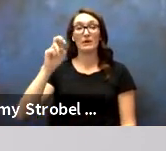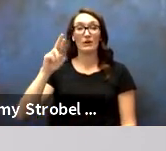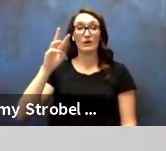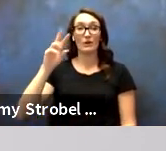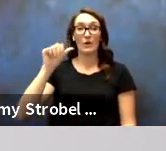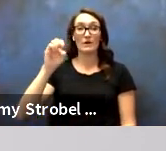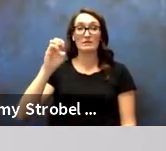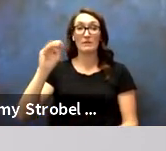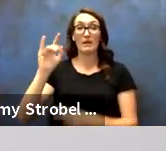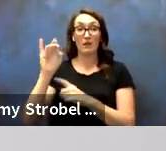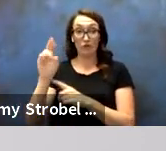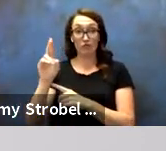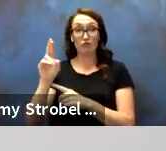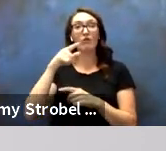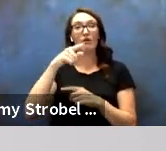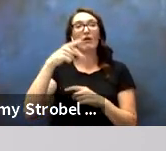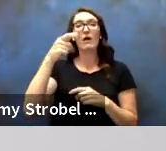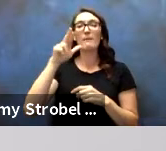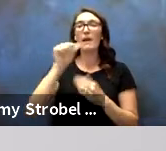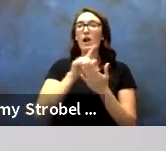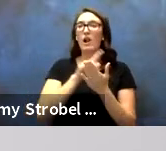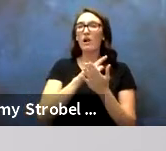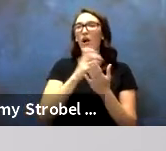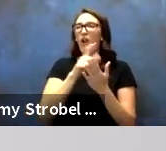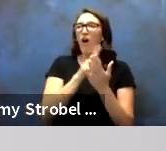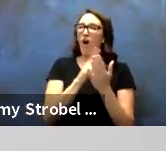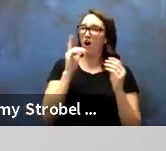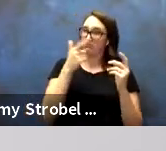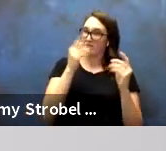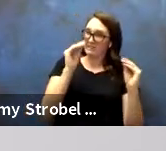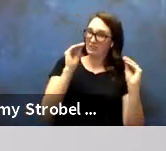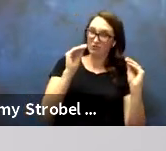Peter Wassmiller, Paralegal Law Instructor, five years of service.